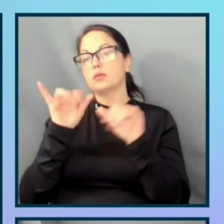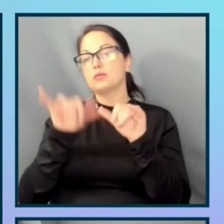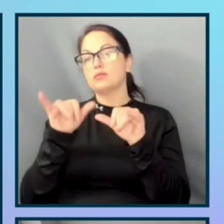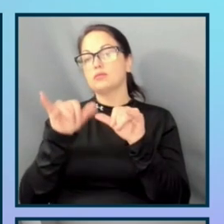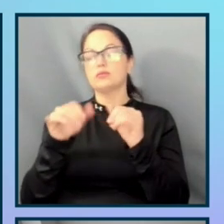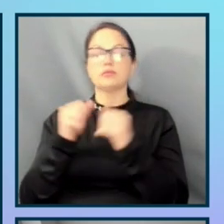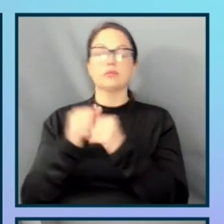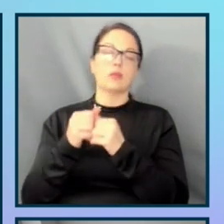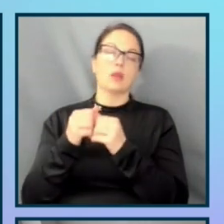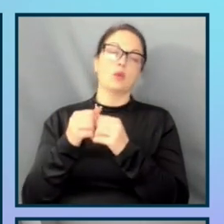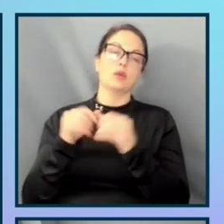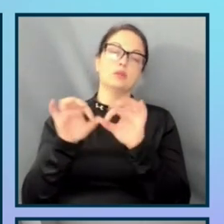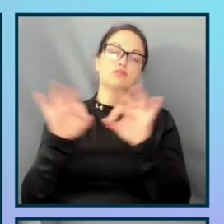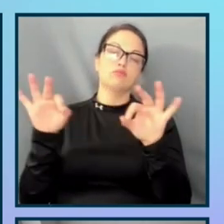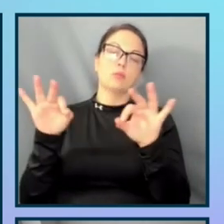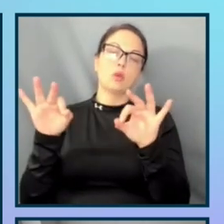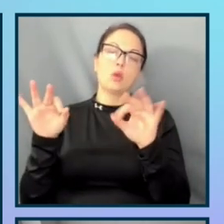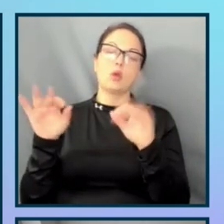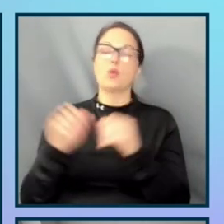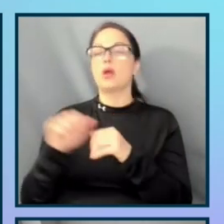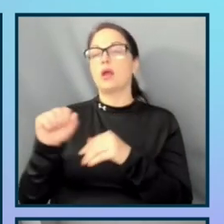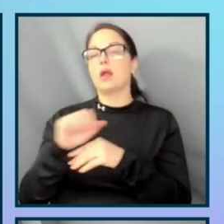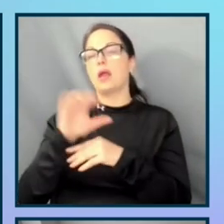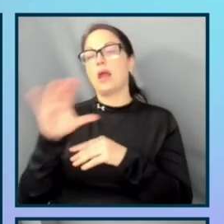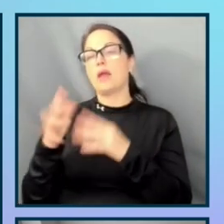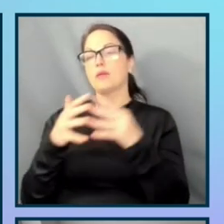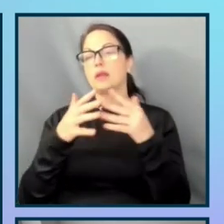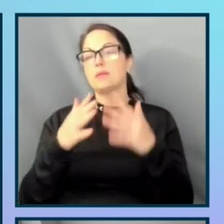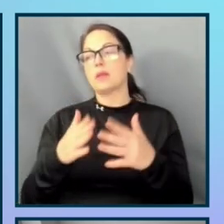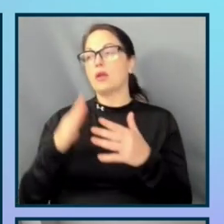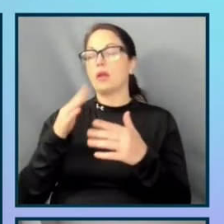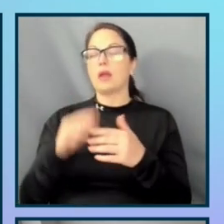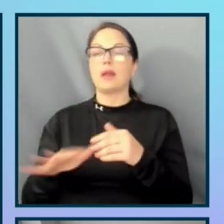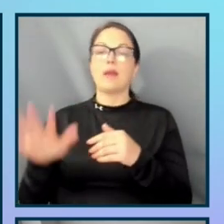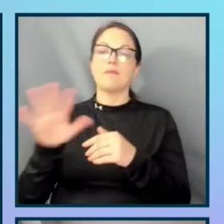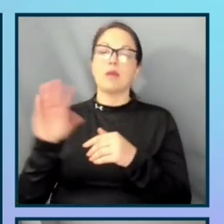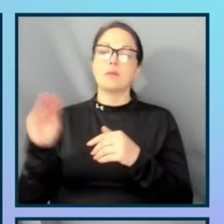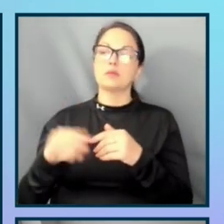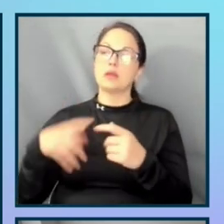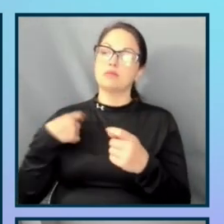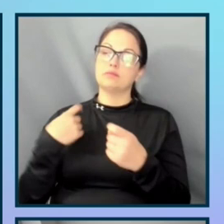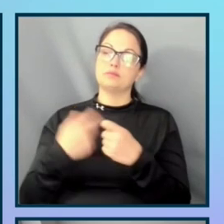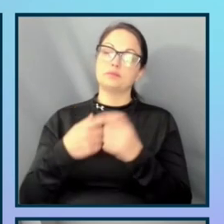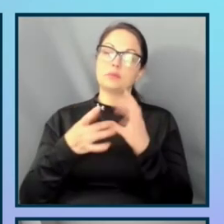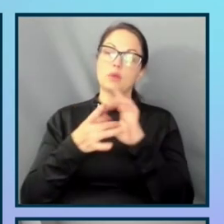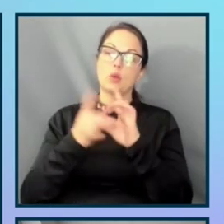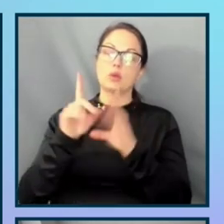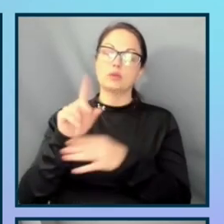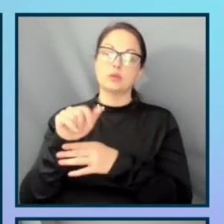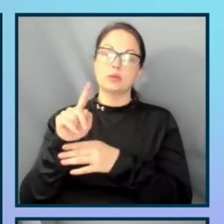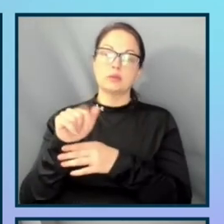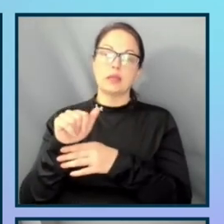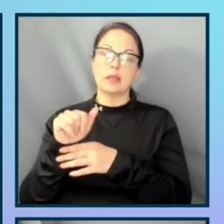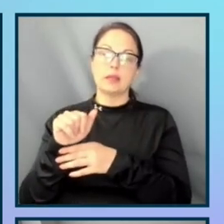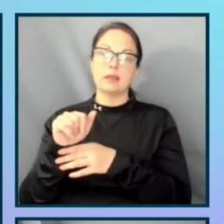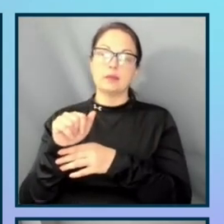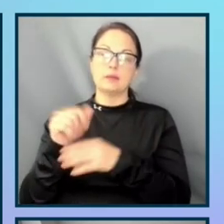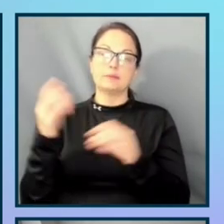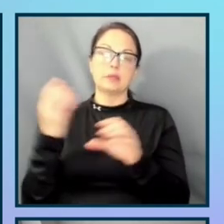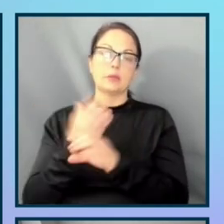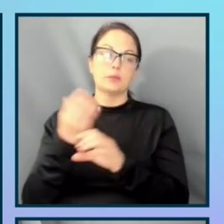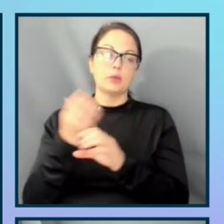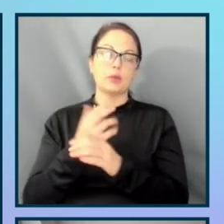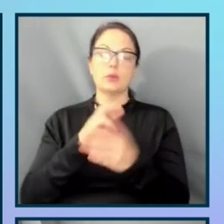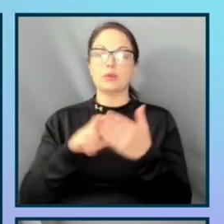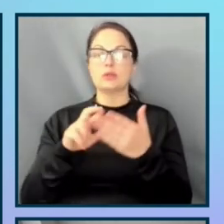and 6.5% were Hispanic, according to the data from Computer Computing Research Association.